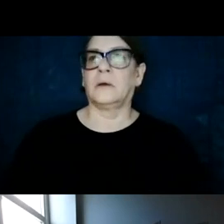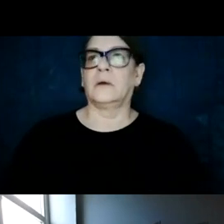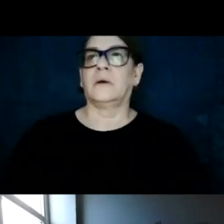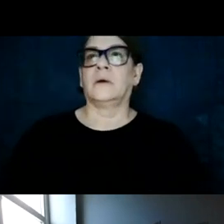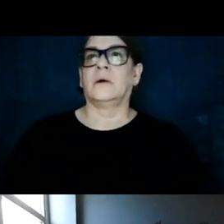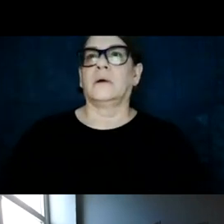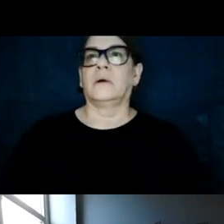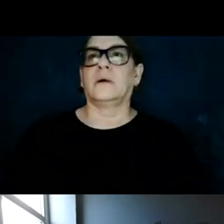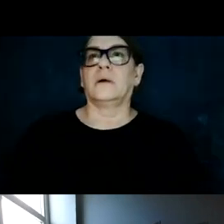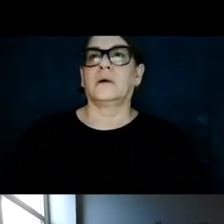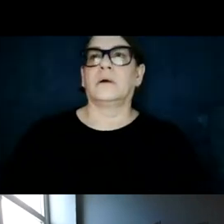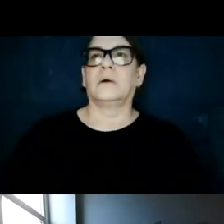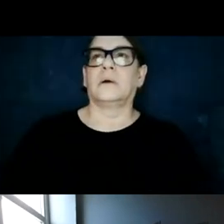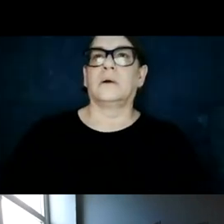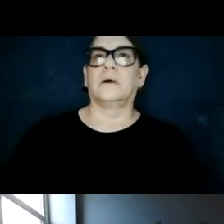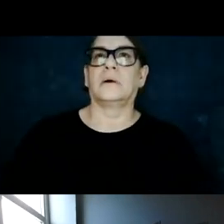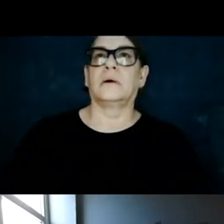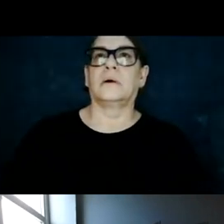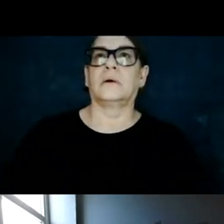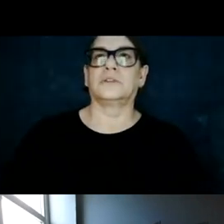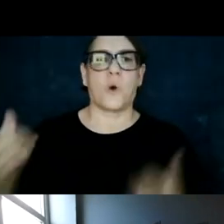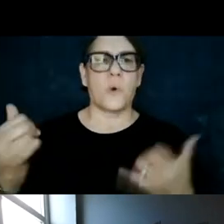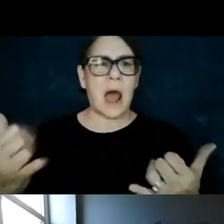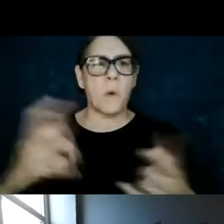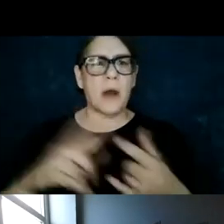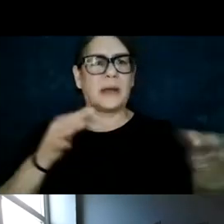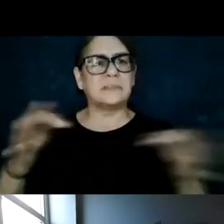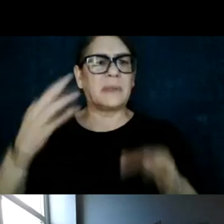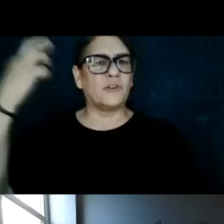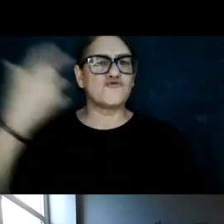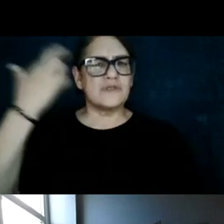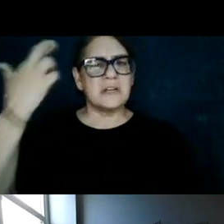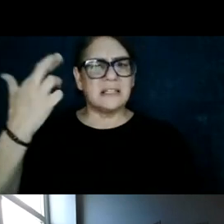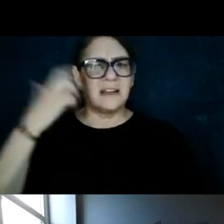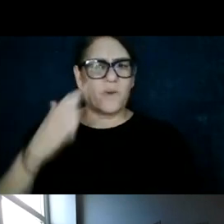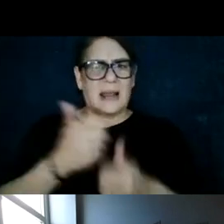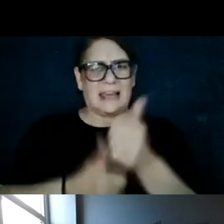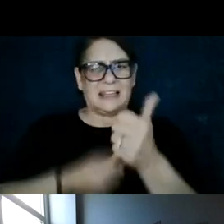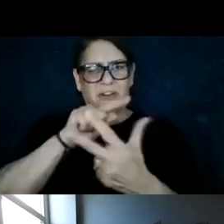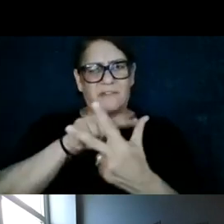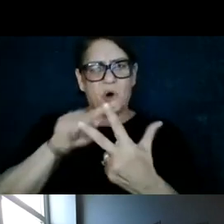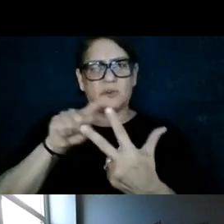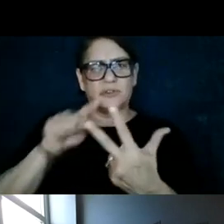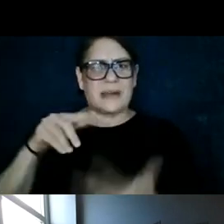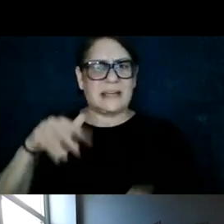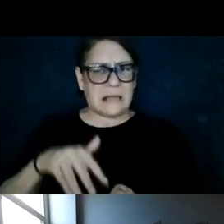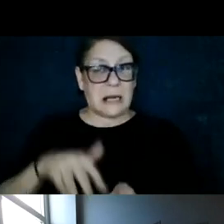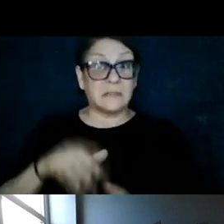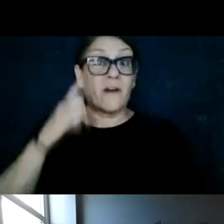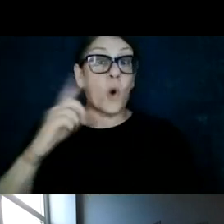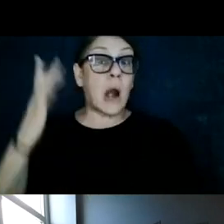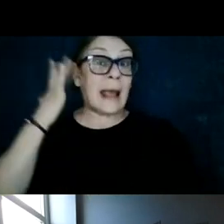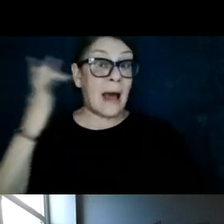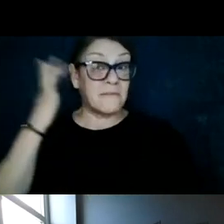So I'm going to kind of motivate the reason for the scope in each of those three studies. For California, we